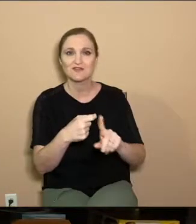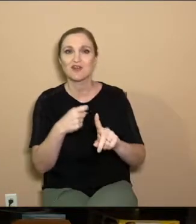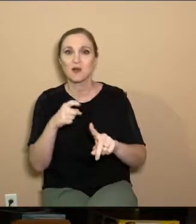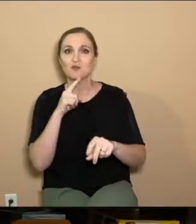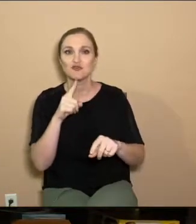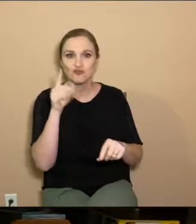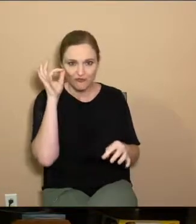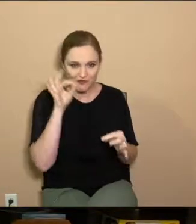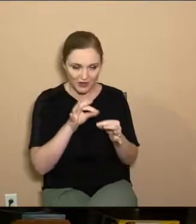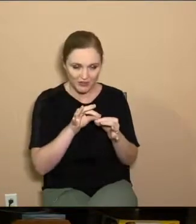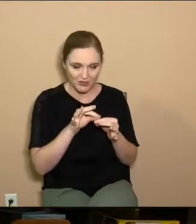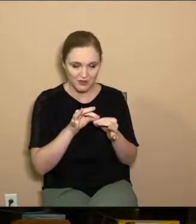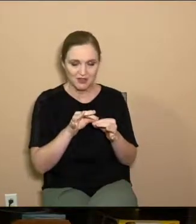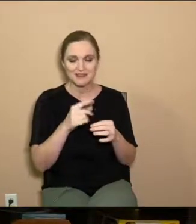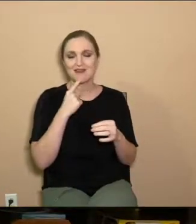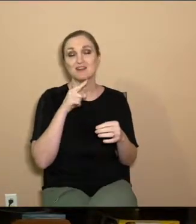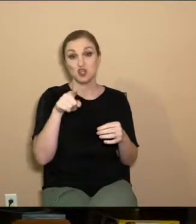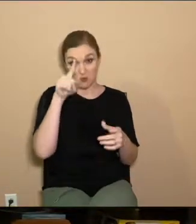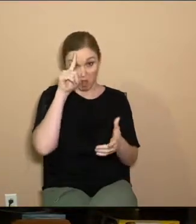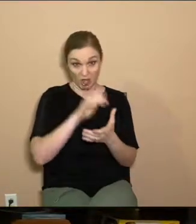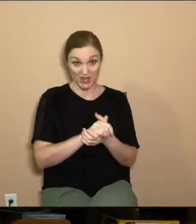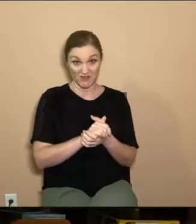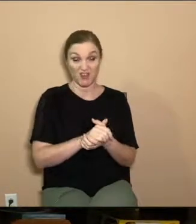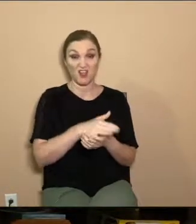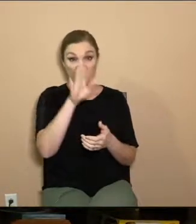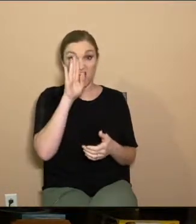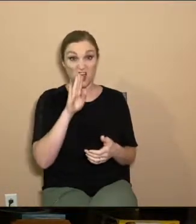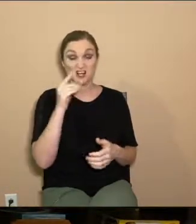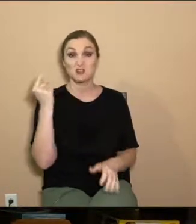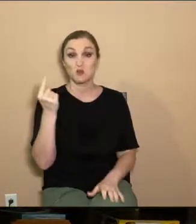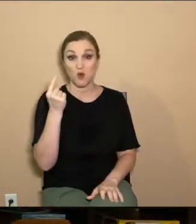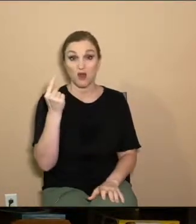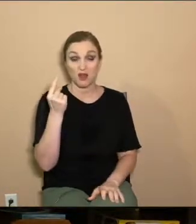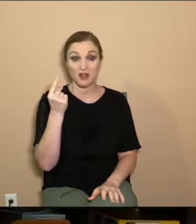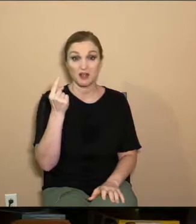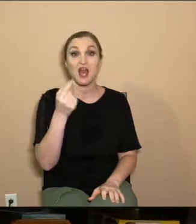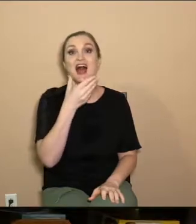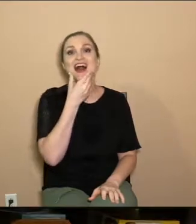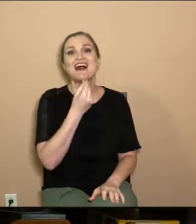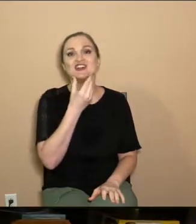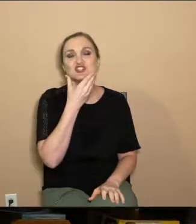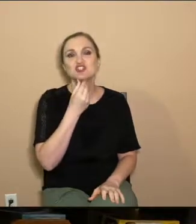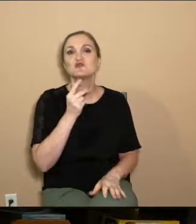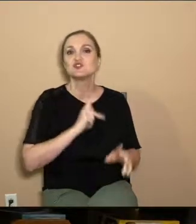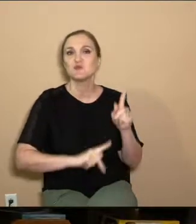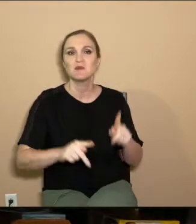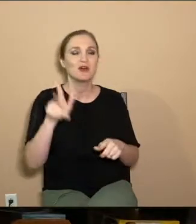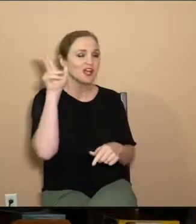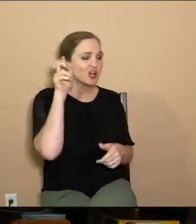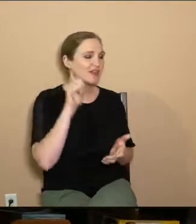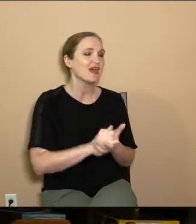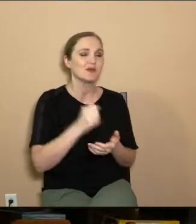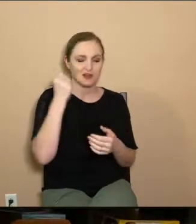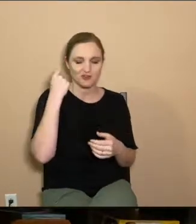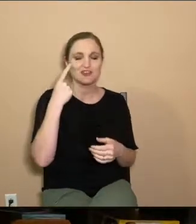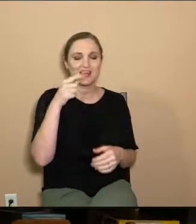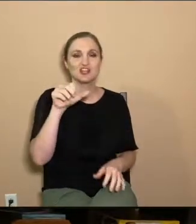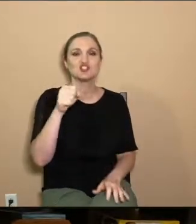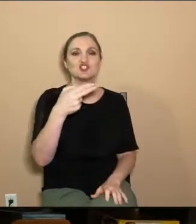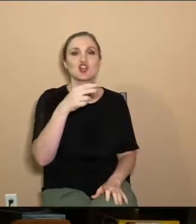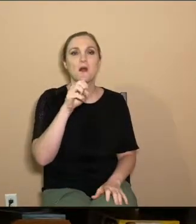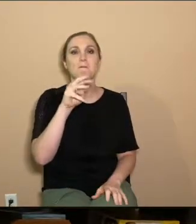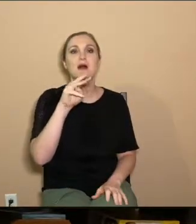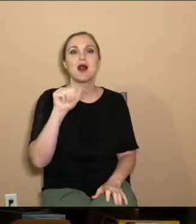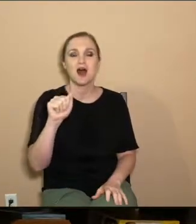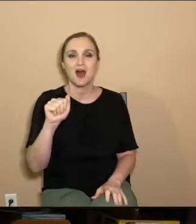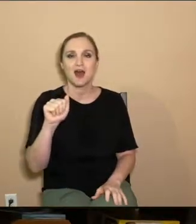faith. He says, you believe that God is one and writing to a Jewish audience, they would have been very familiar with the Shema, which is